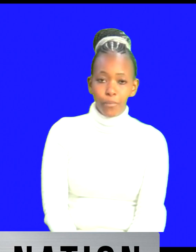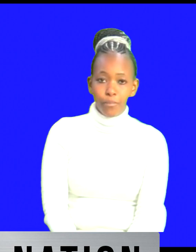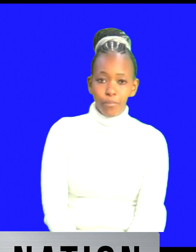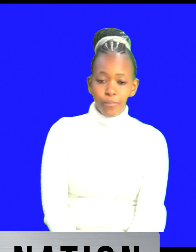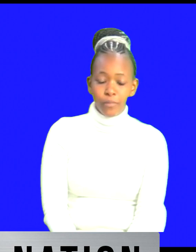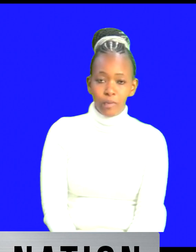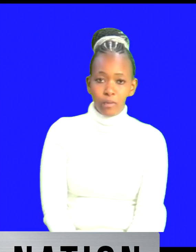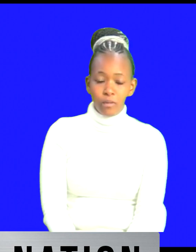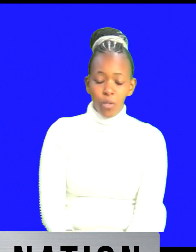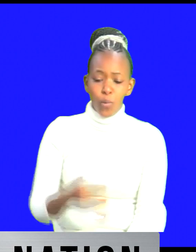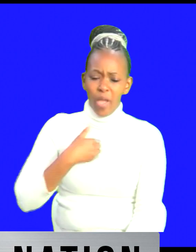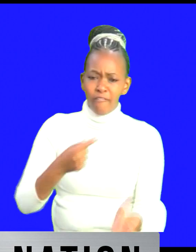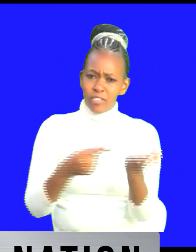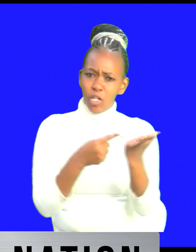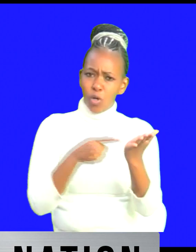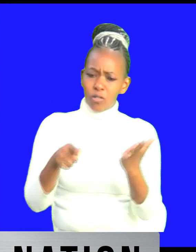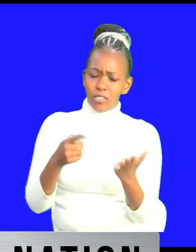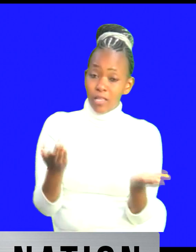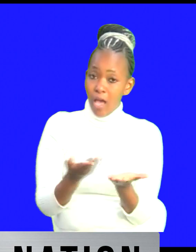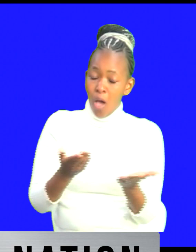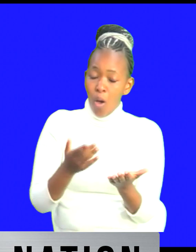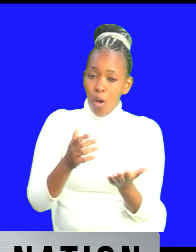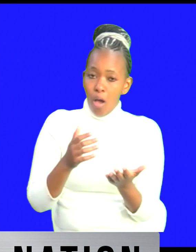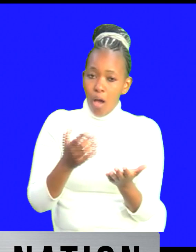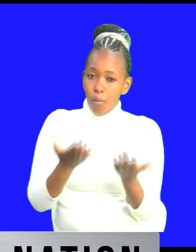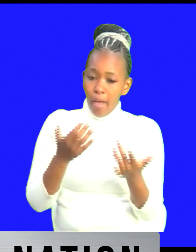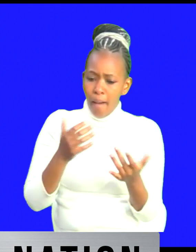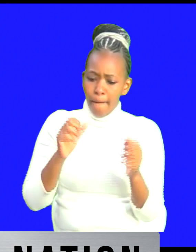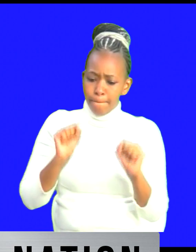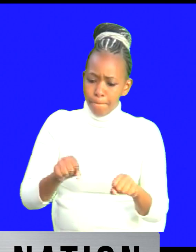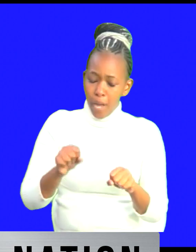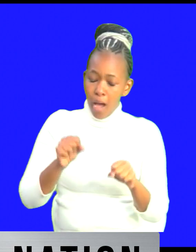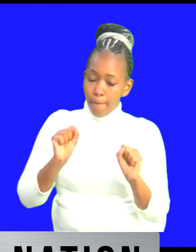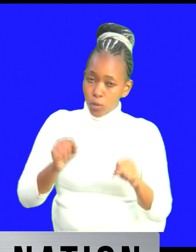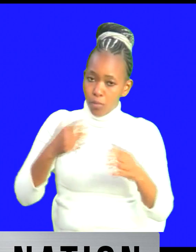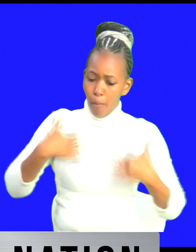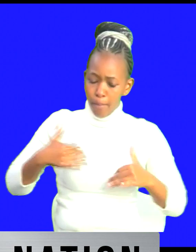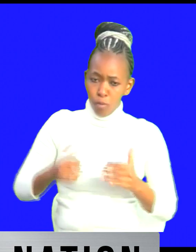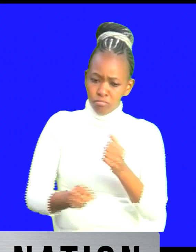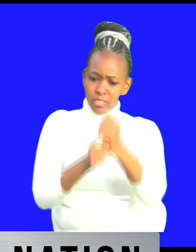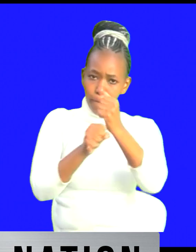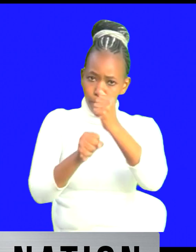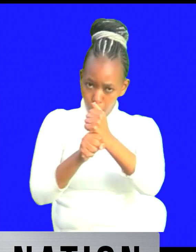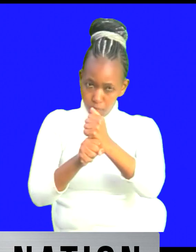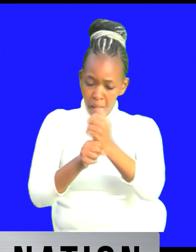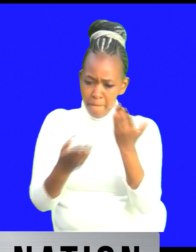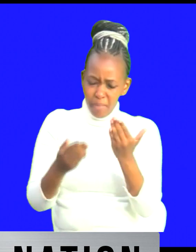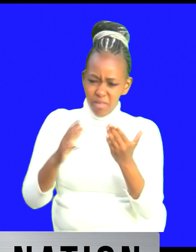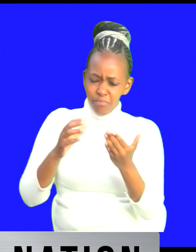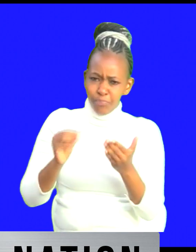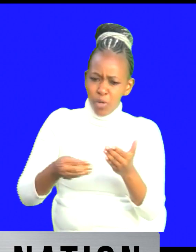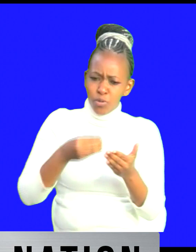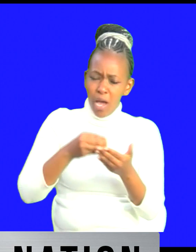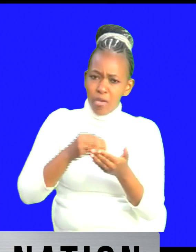uh to see how to ensure that people can also support uh in that way right i i feel that that's a good way to go uh